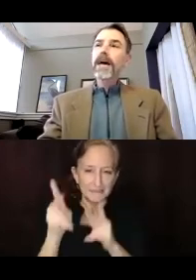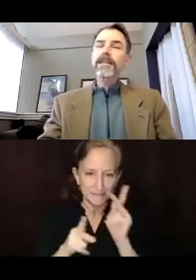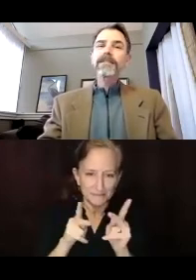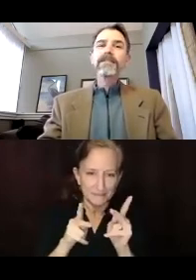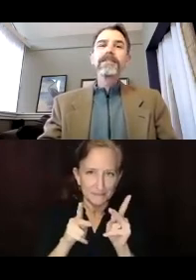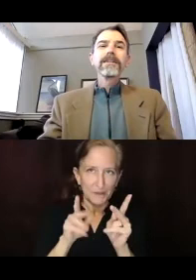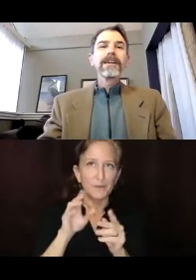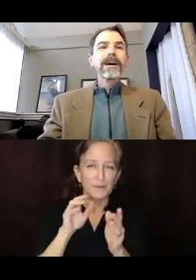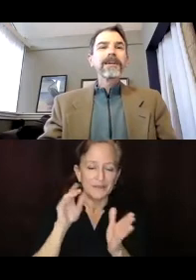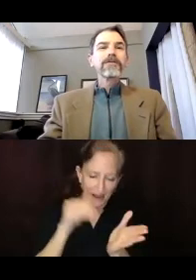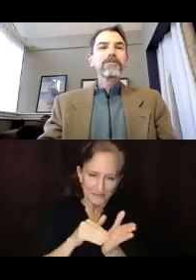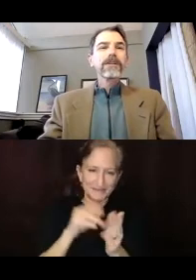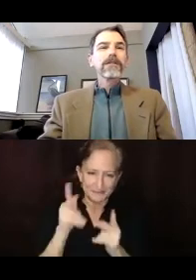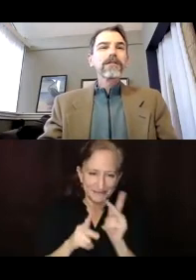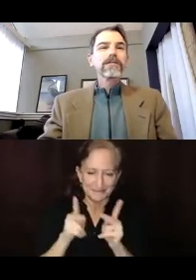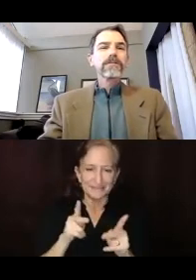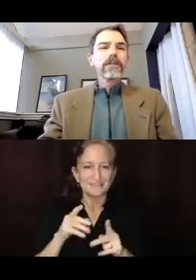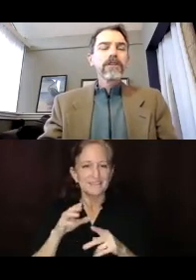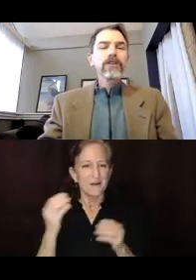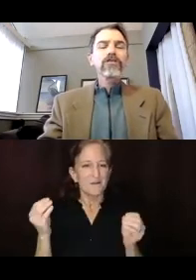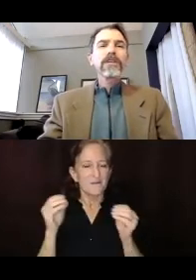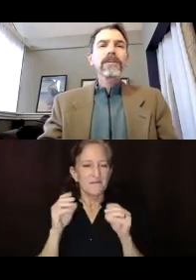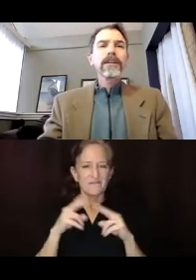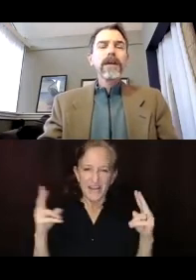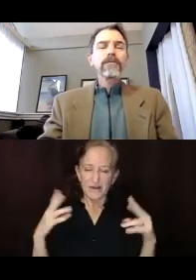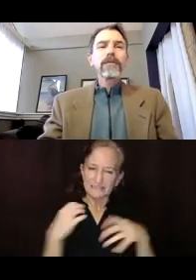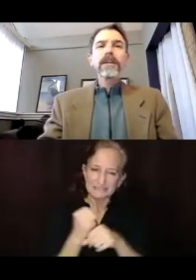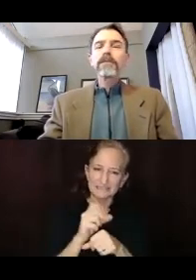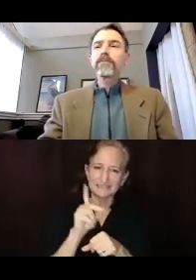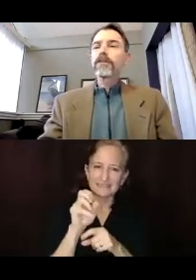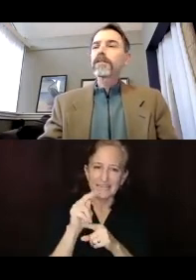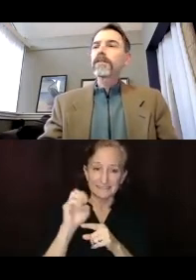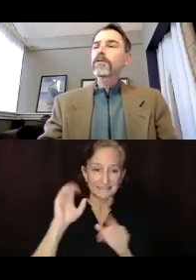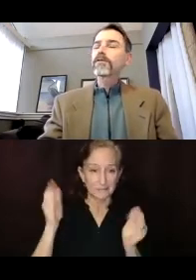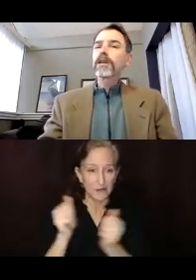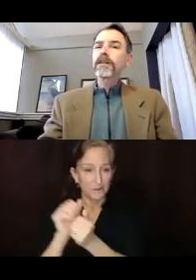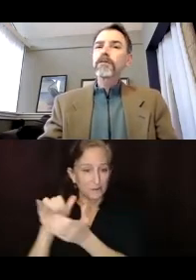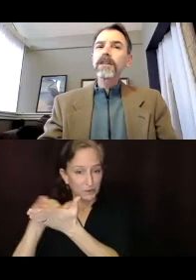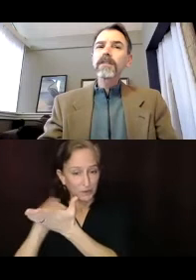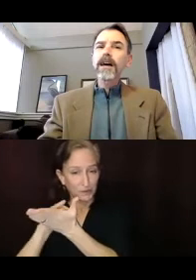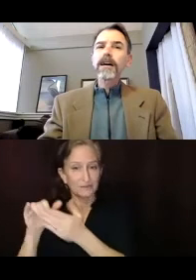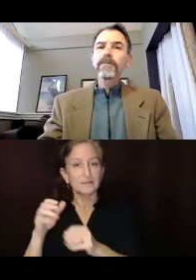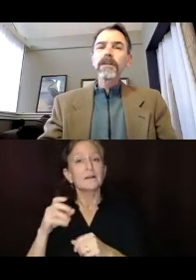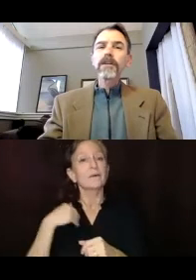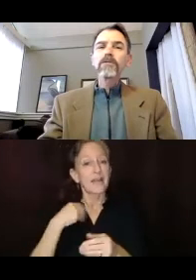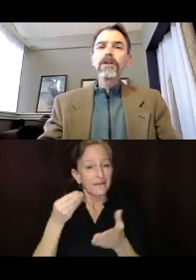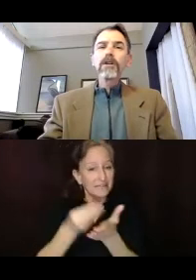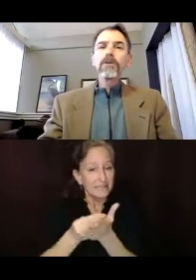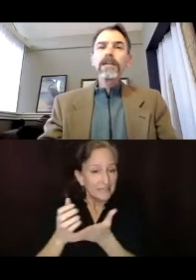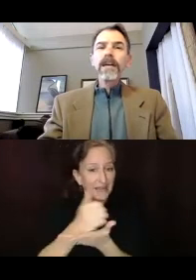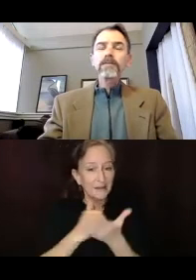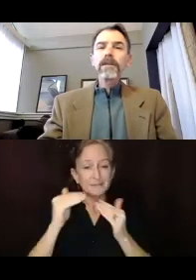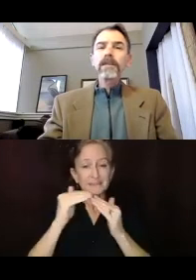compact, uh, we are largely, you know, we have some income disparities that we're struggling with, um, you know,